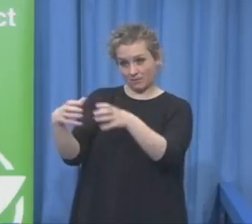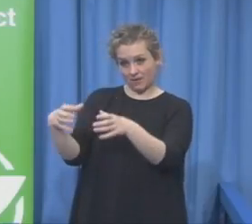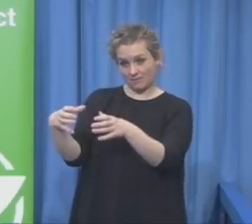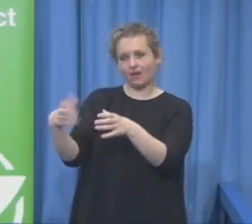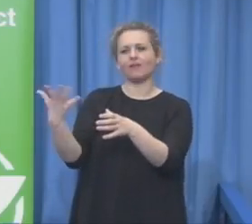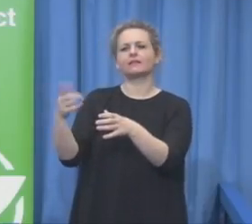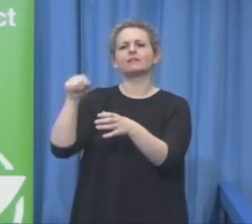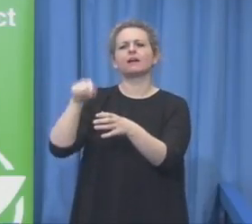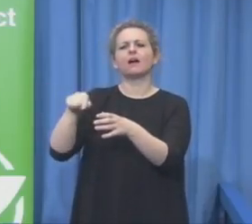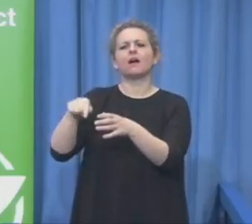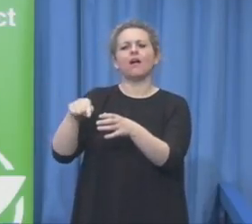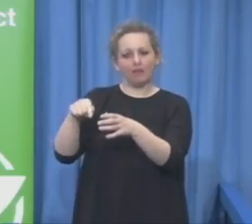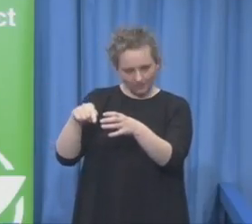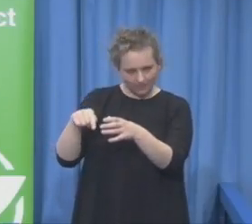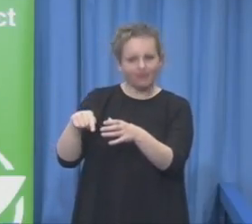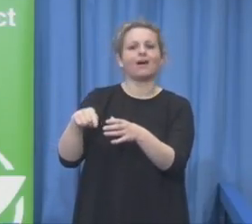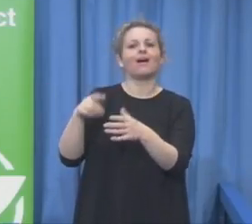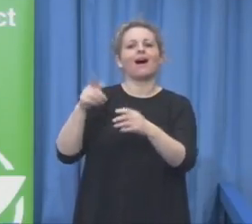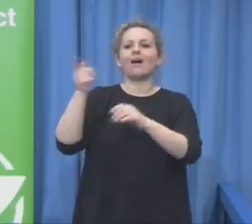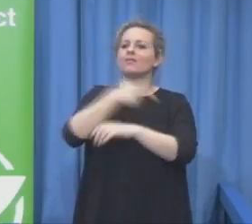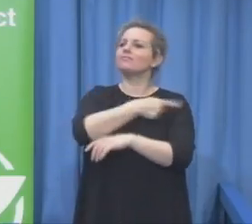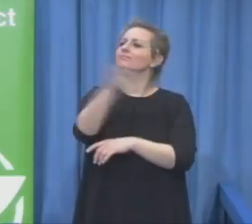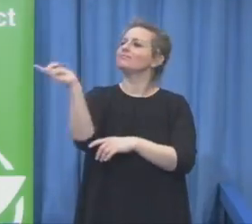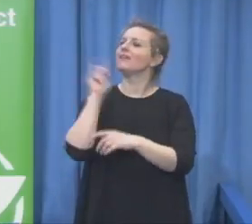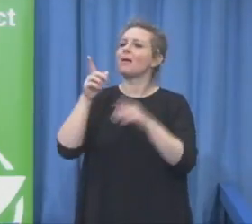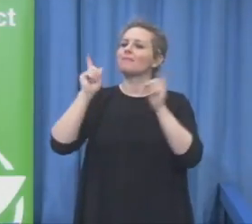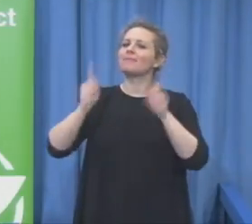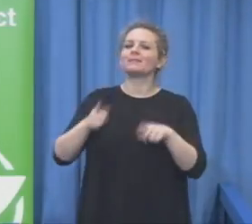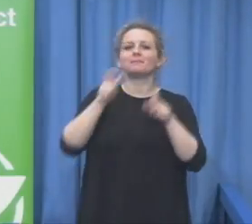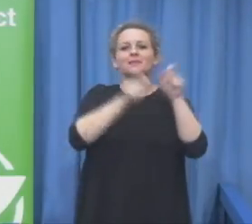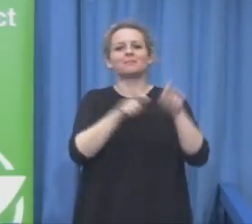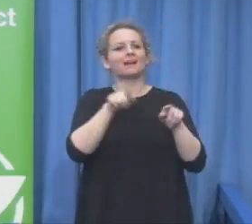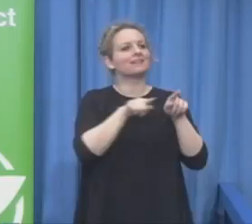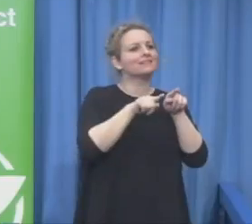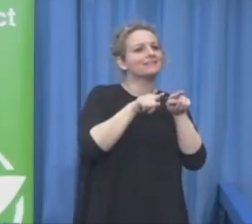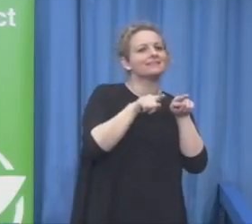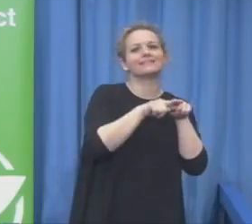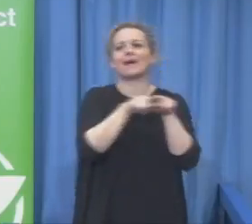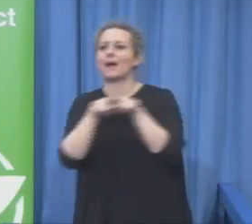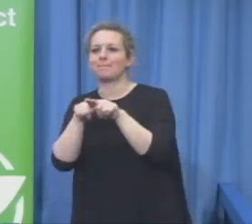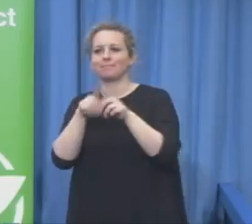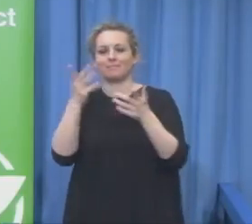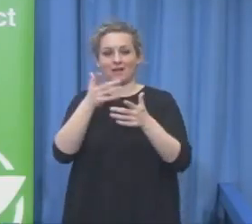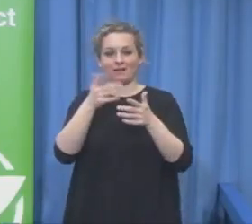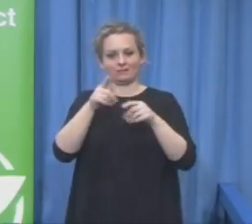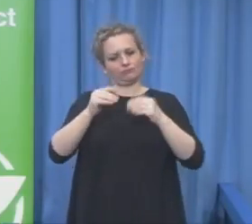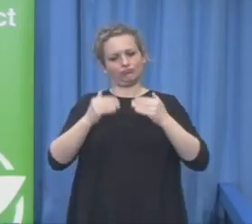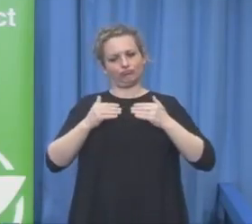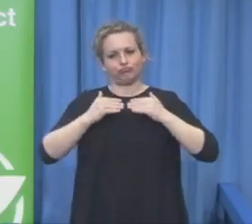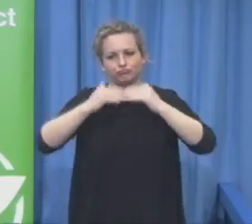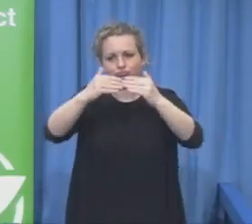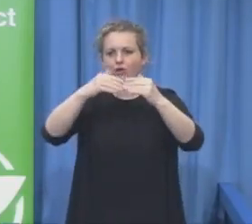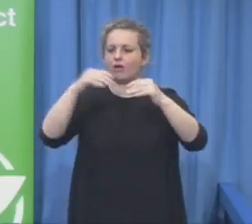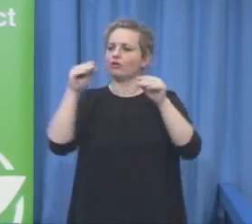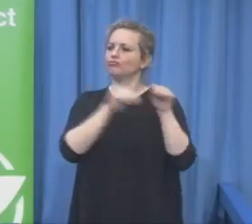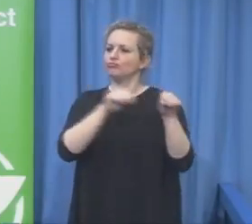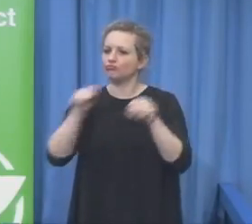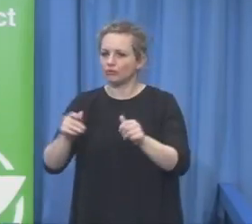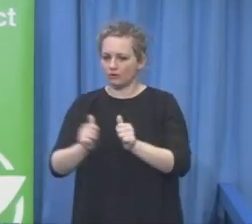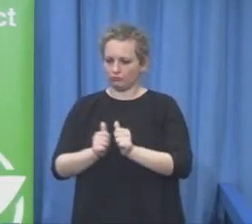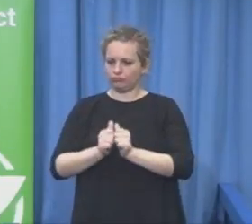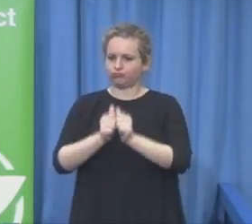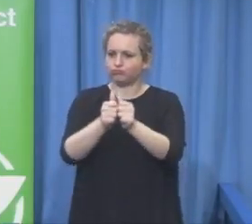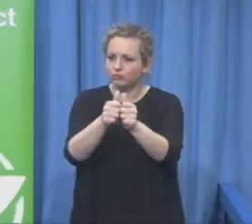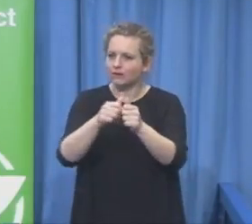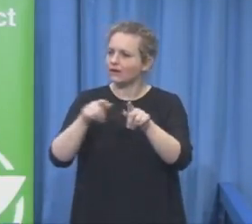in our society that everyone has to work in the same pace. And we